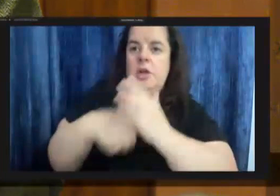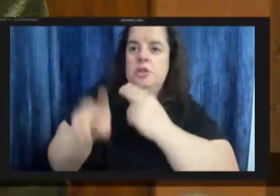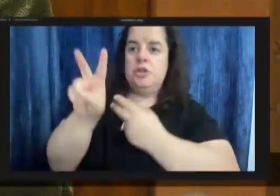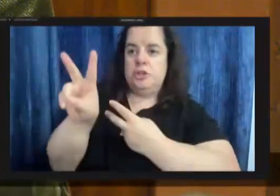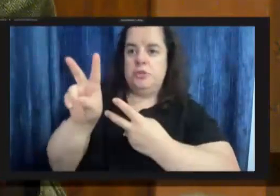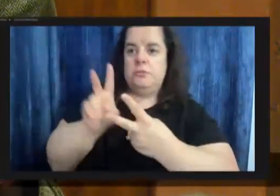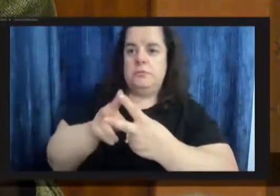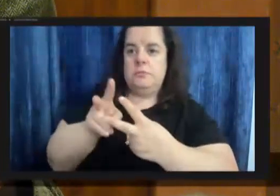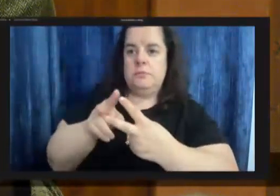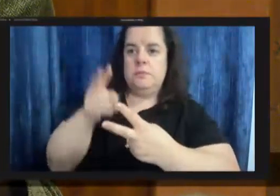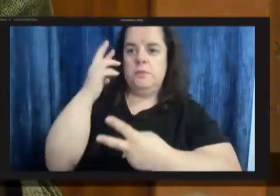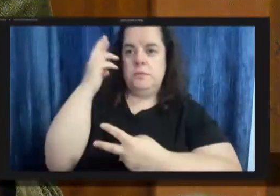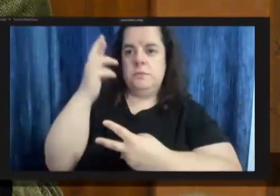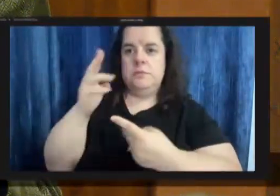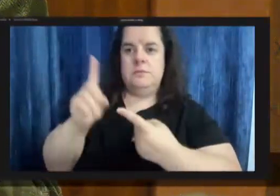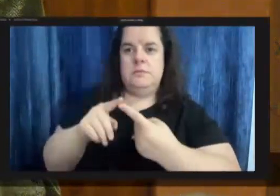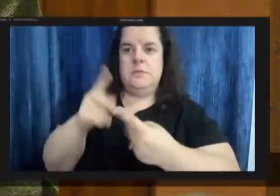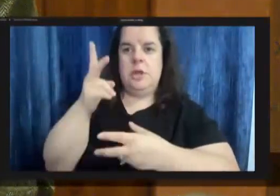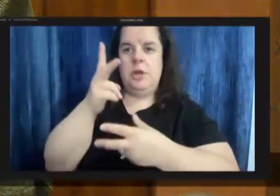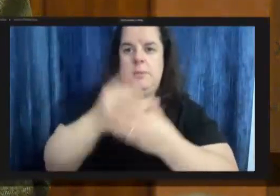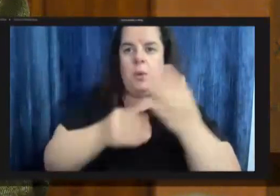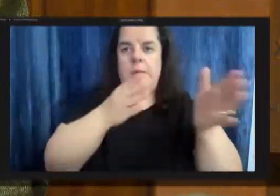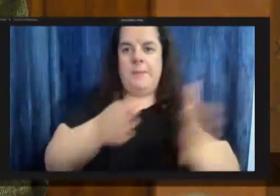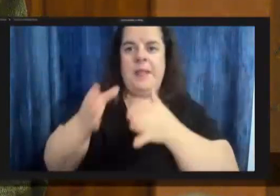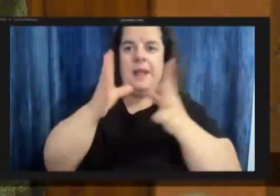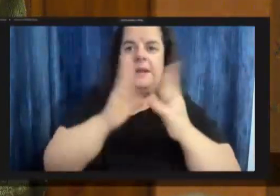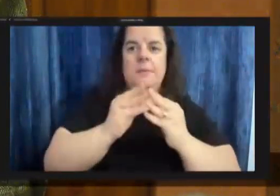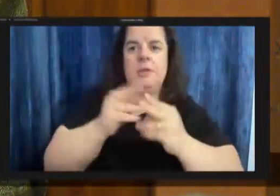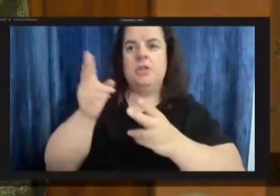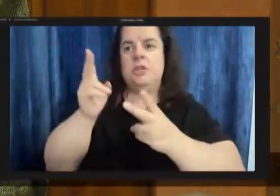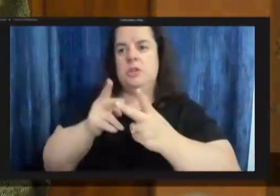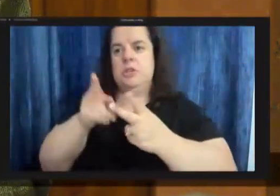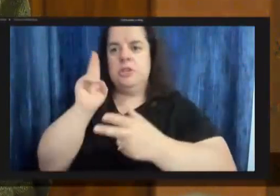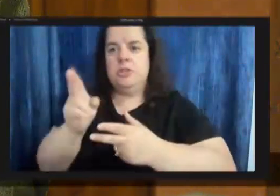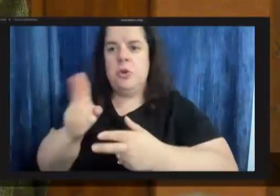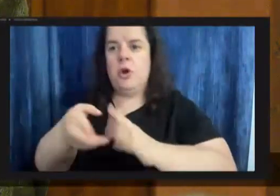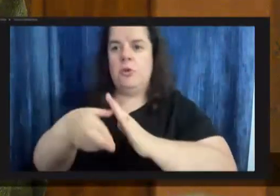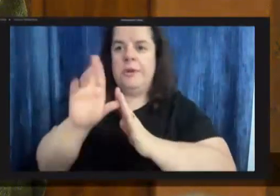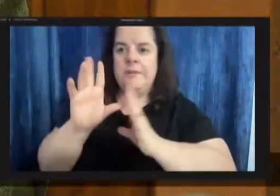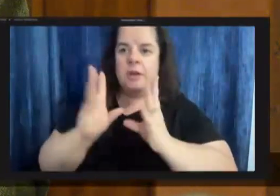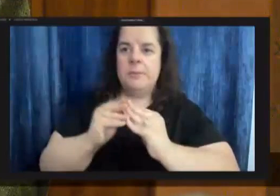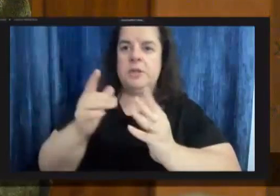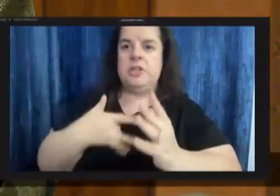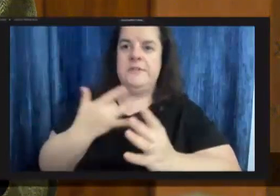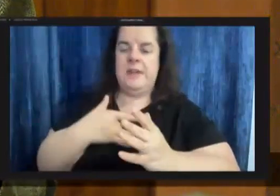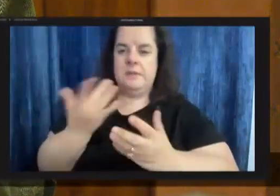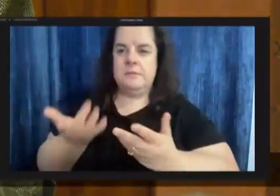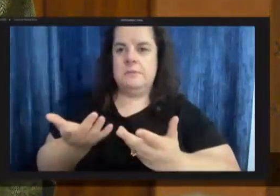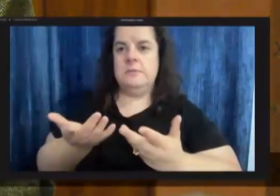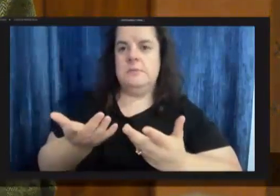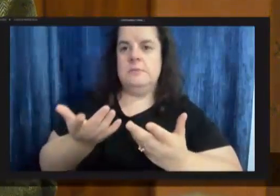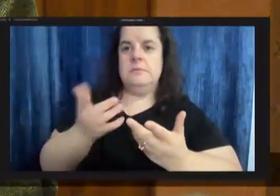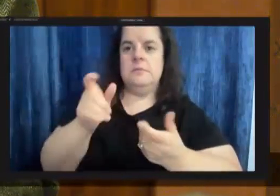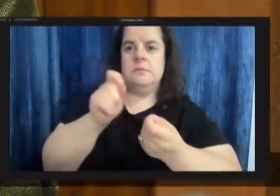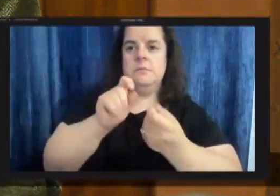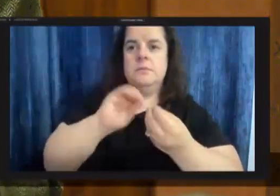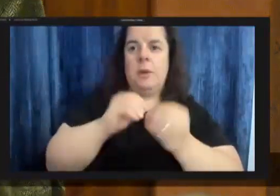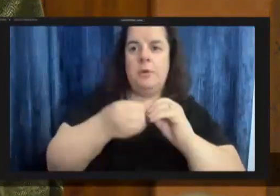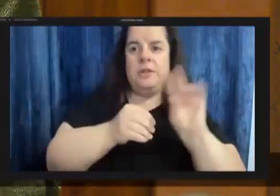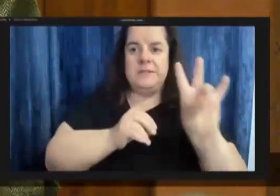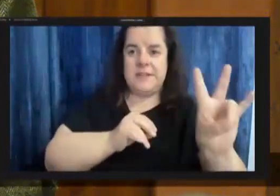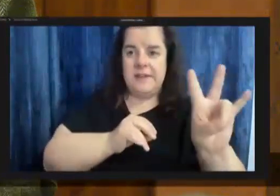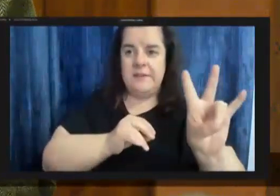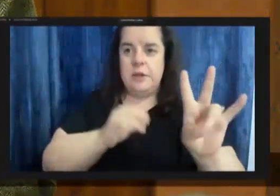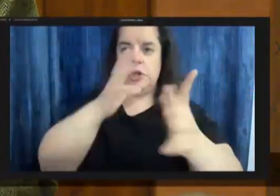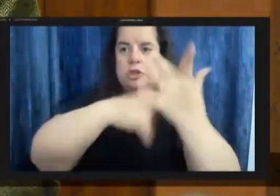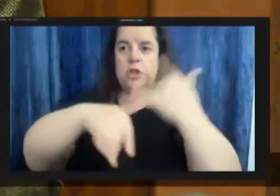both the planning commission and the historic review commission felt that um criteria seven which is a social